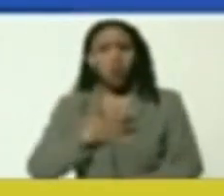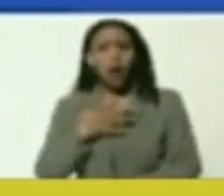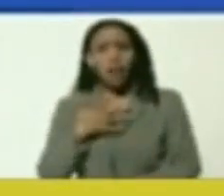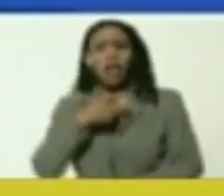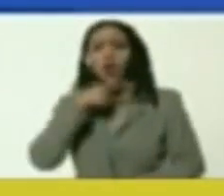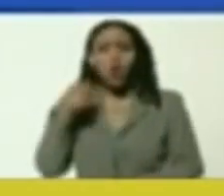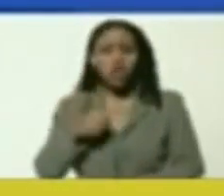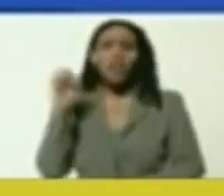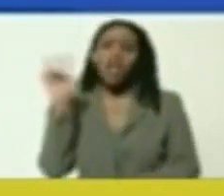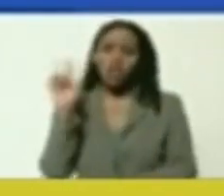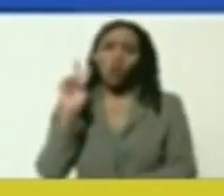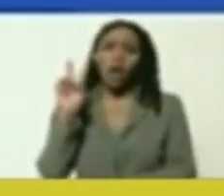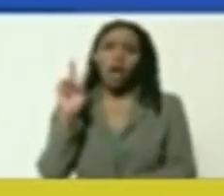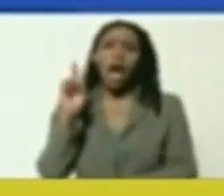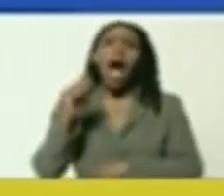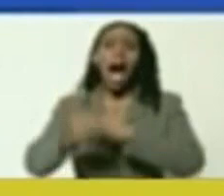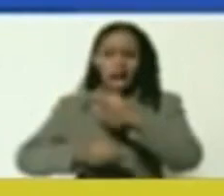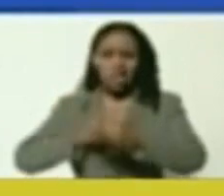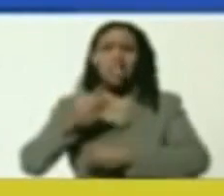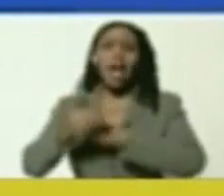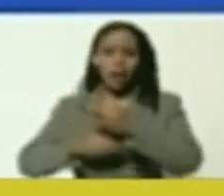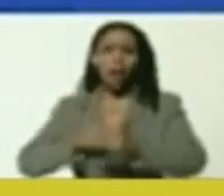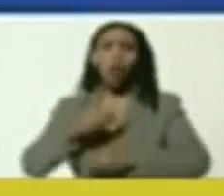If Russia and Venezuela can do it,